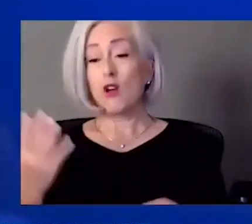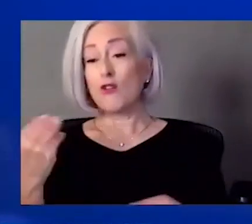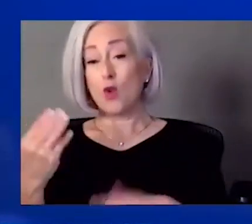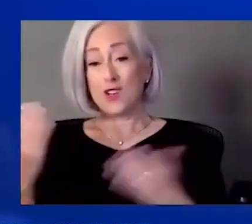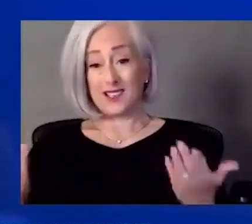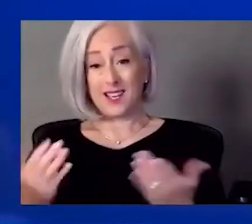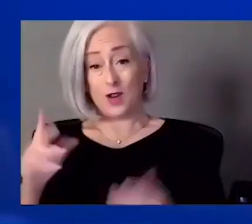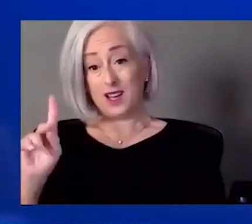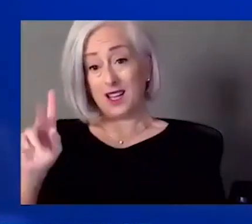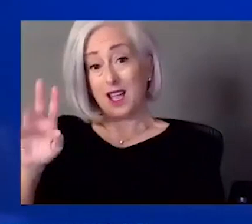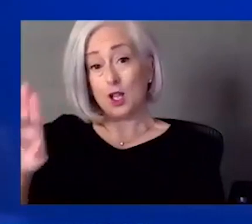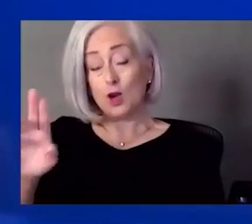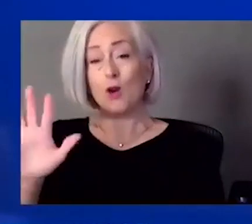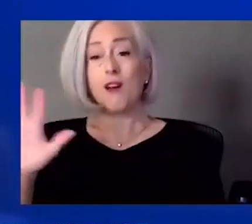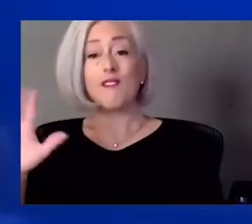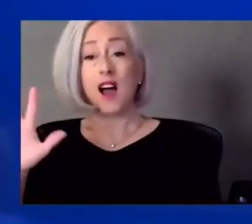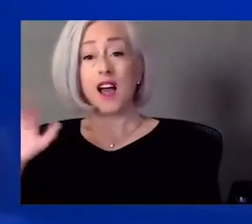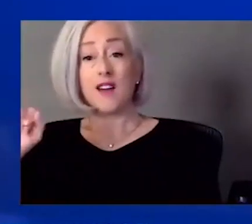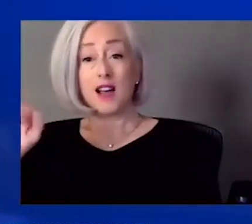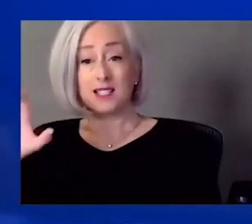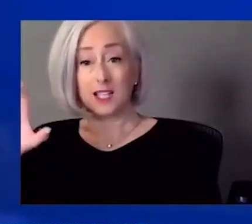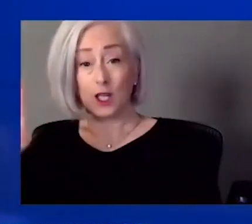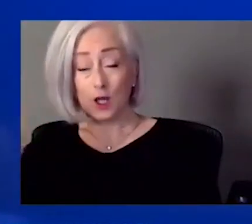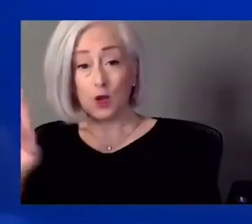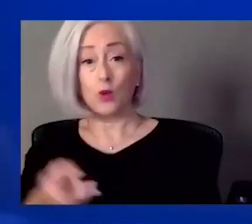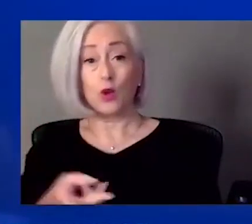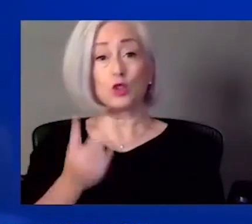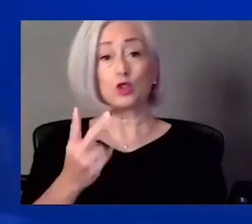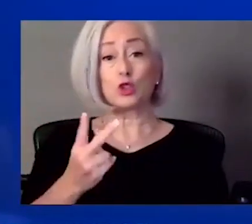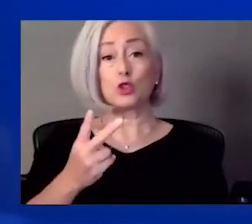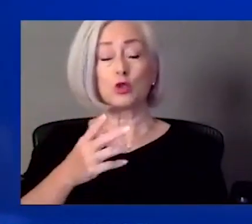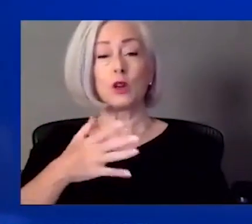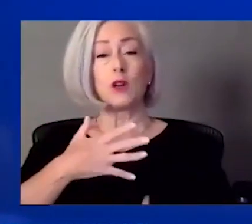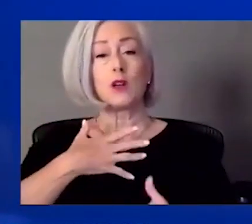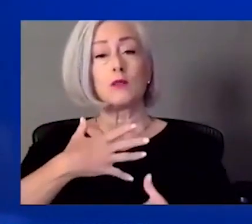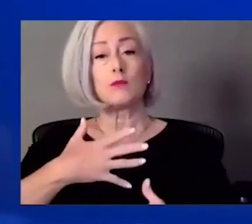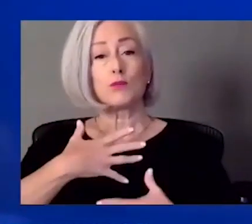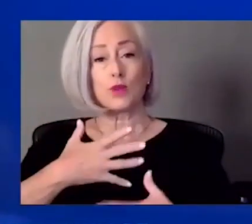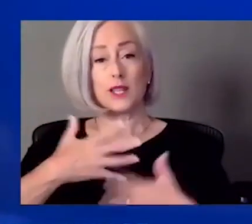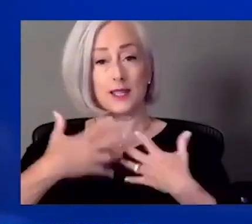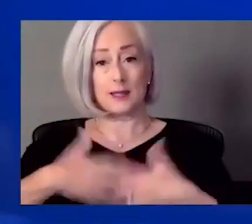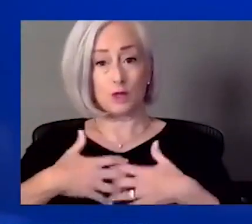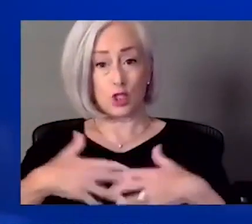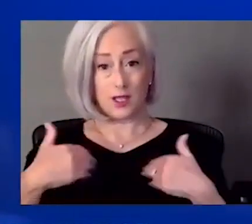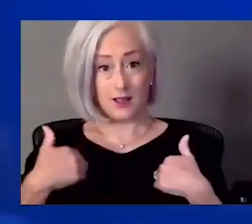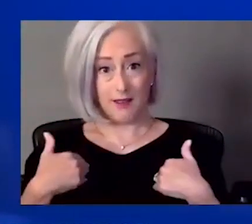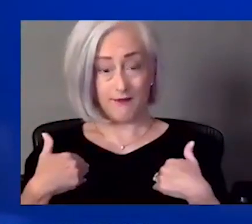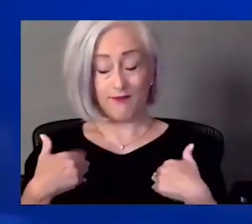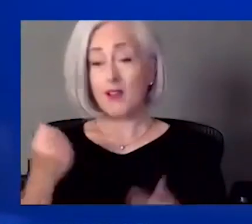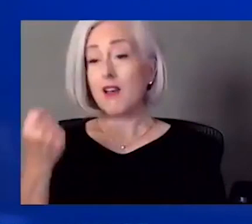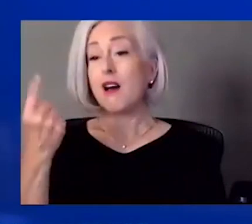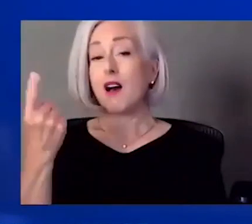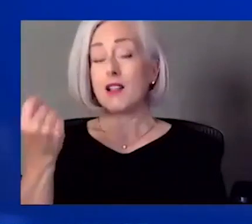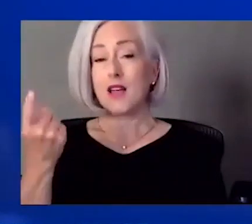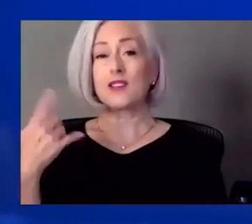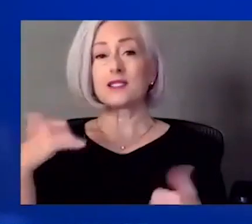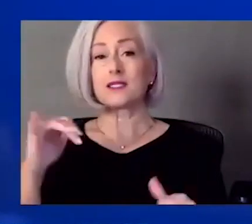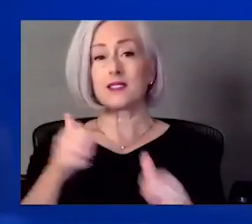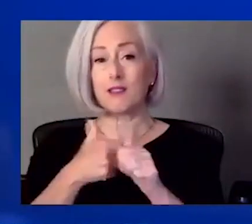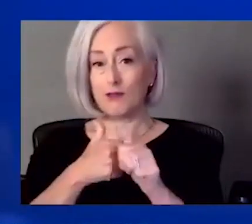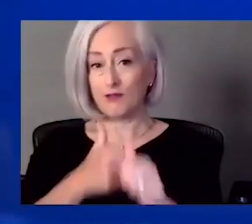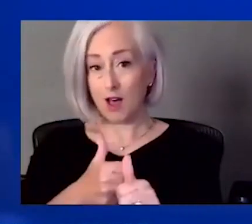those in the ICU and two on the ventilator. We still have 11 of those patients meeting criteria for